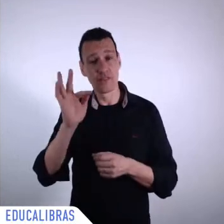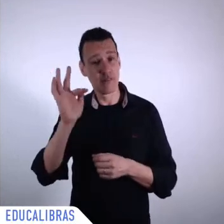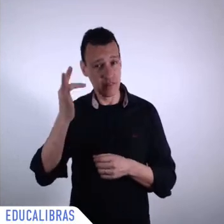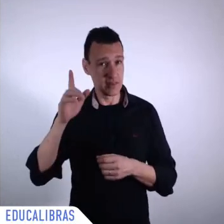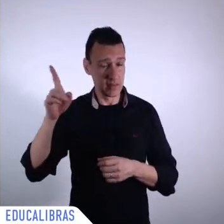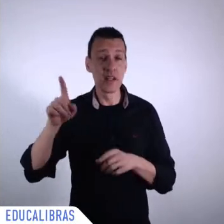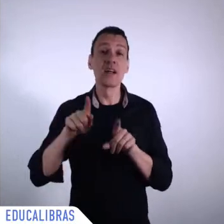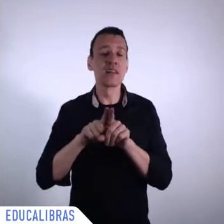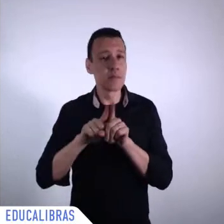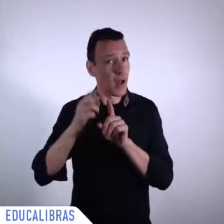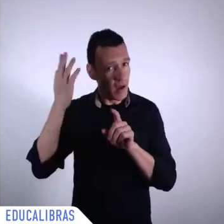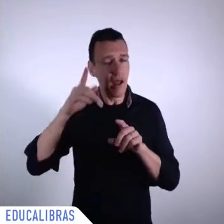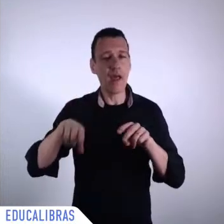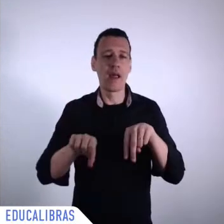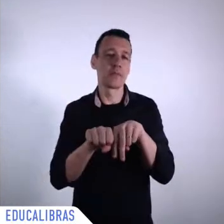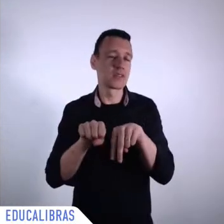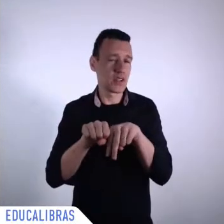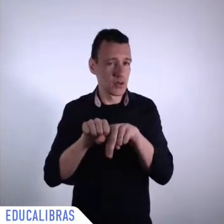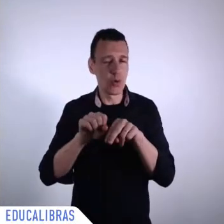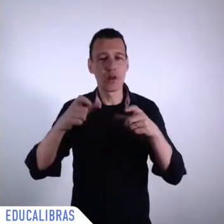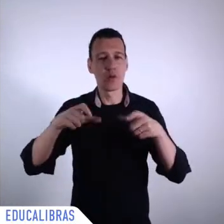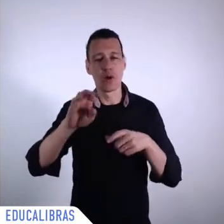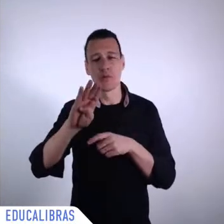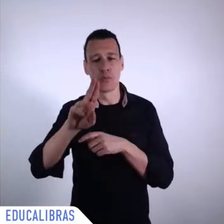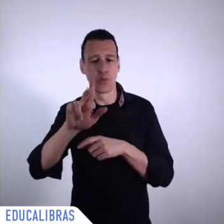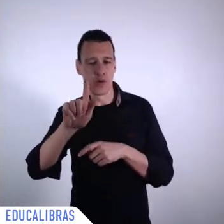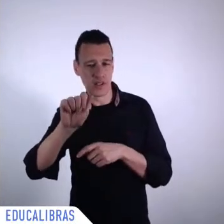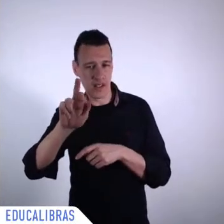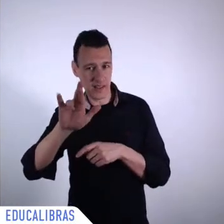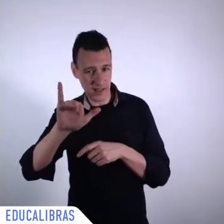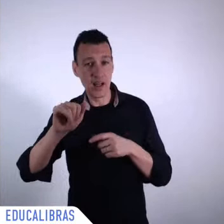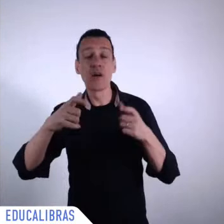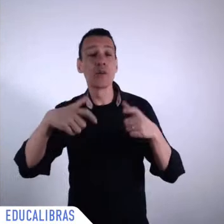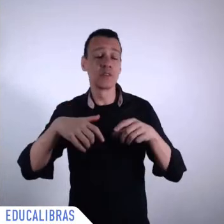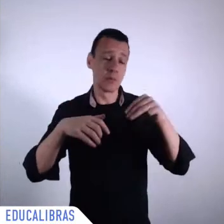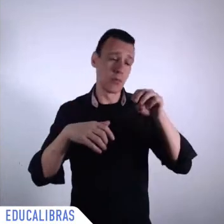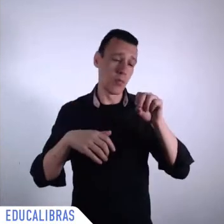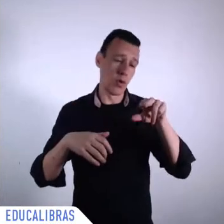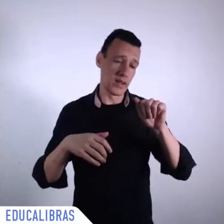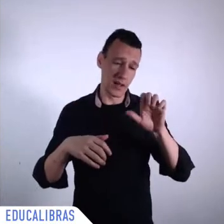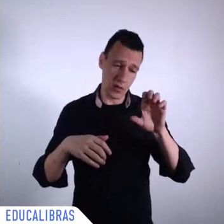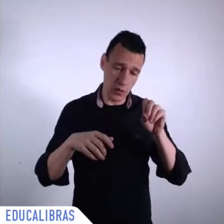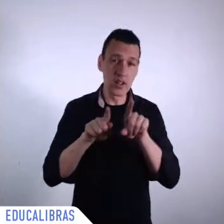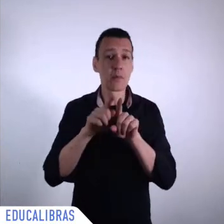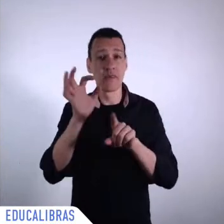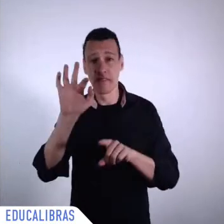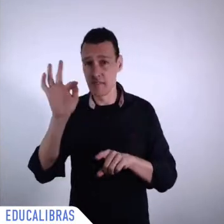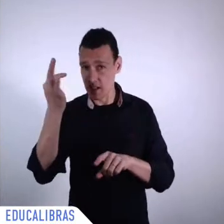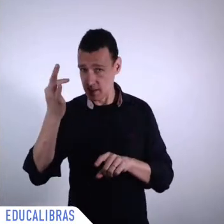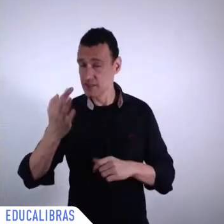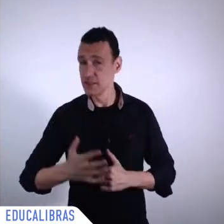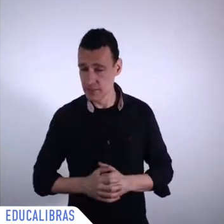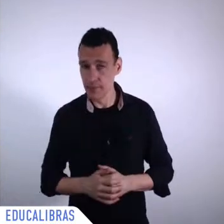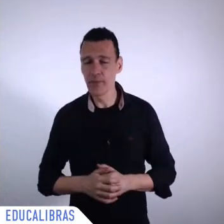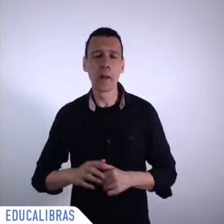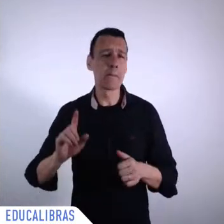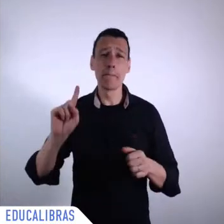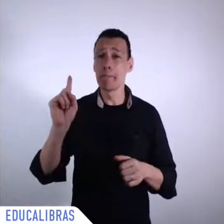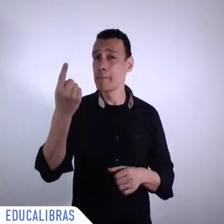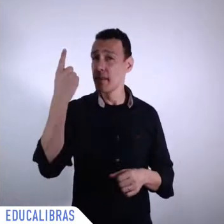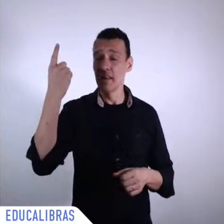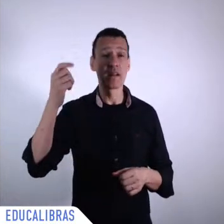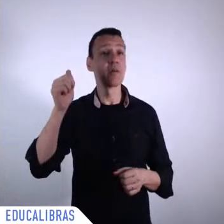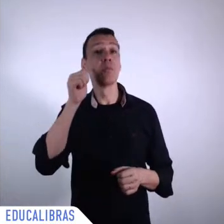Bokova was the first female and the first Southeastern European to head UNESCO in history. And at UNESCO,